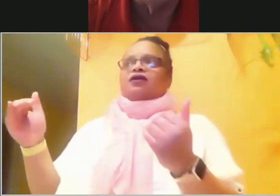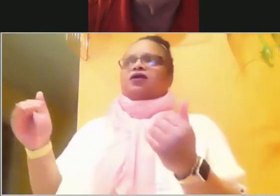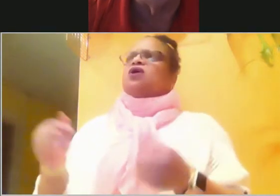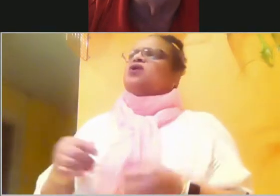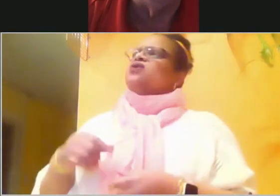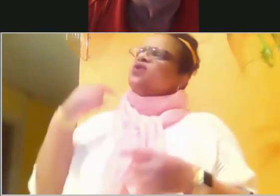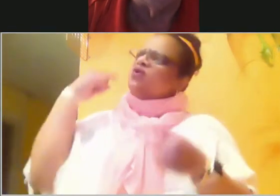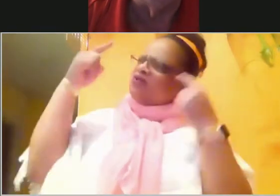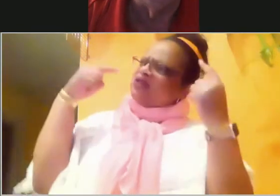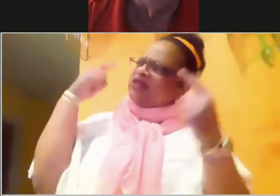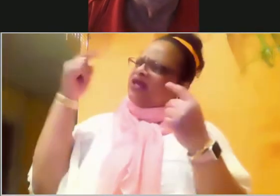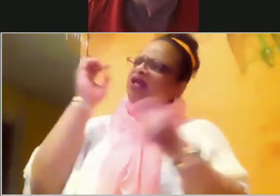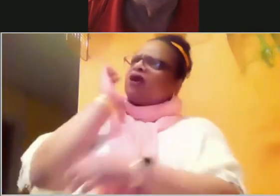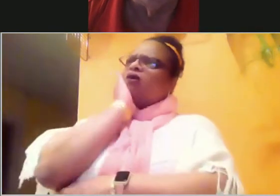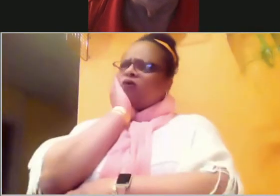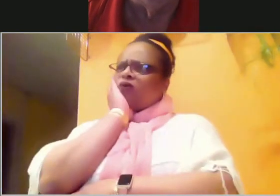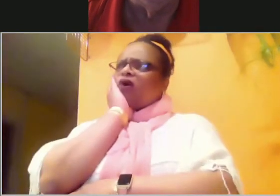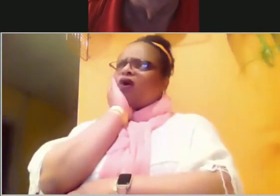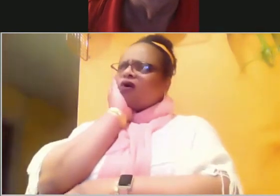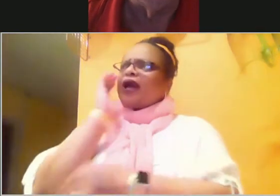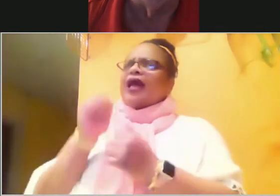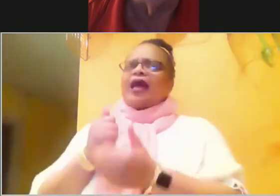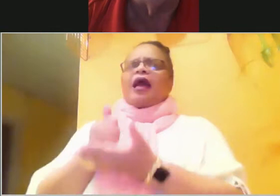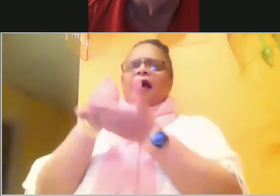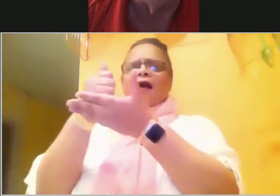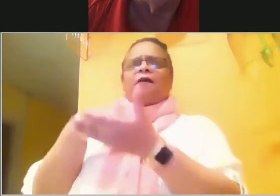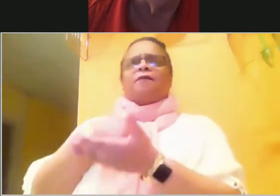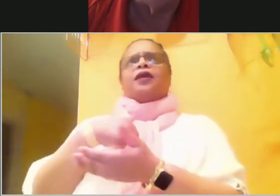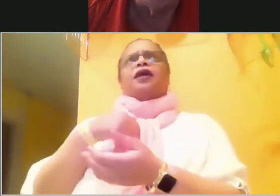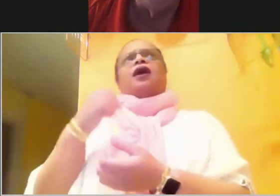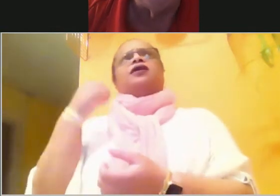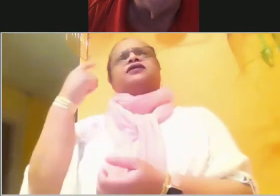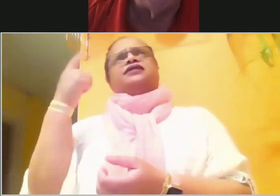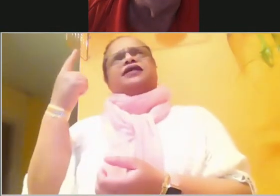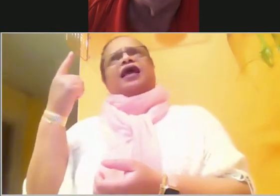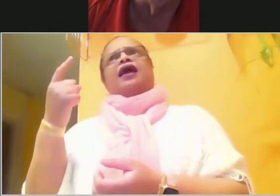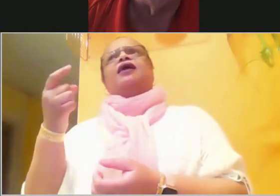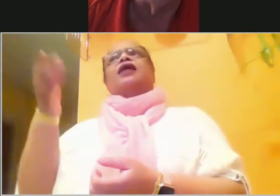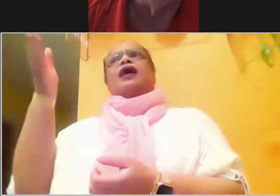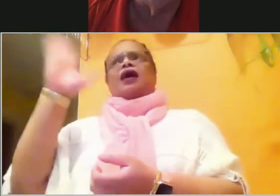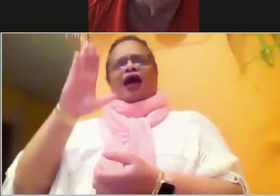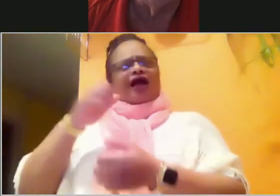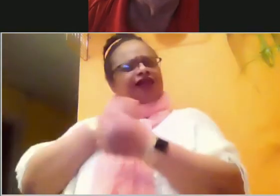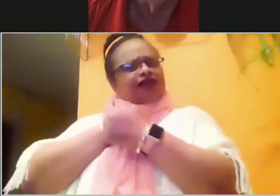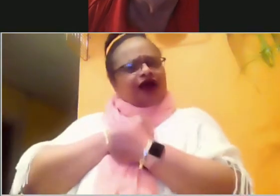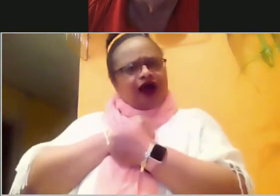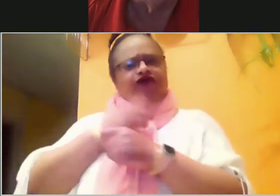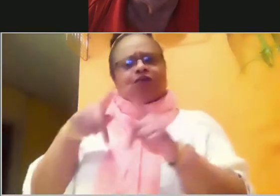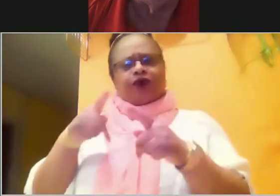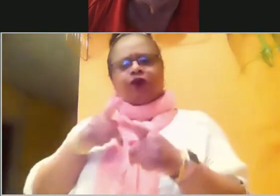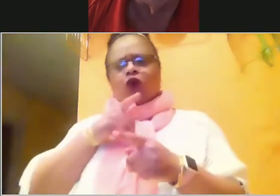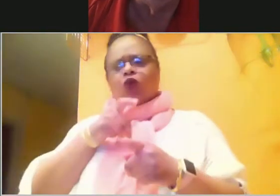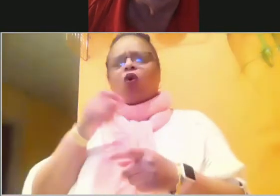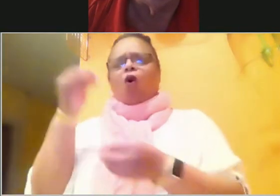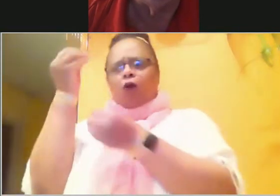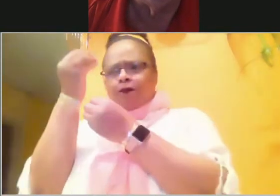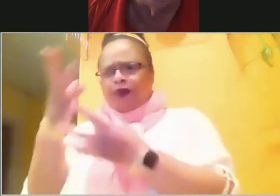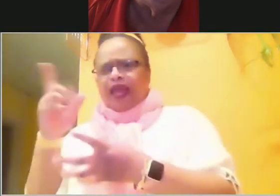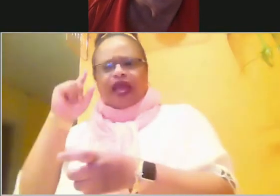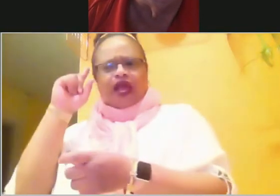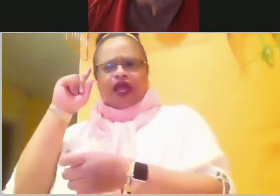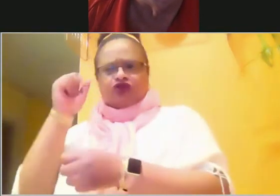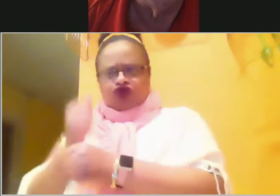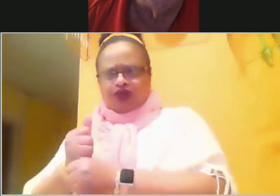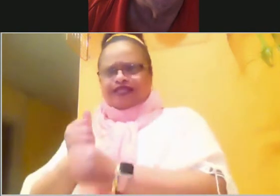God really is and how much he loves those who are obedient to him and trust him and follow everything